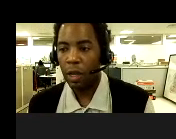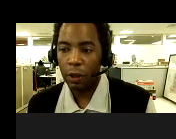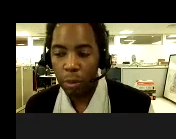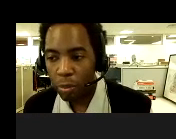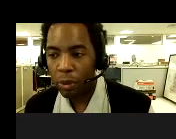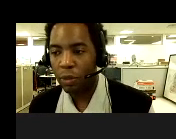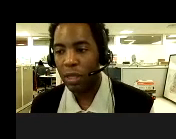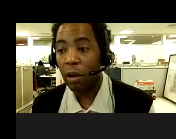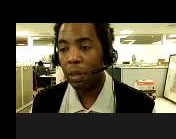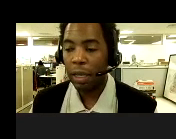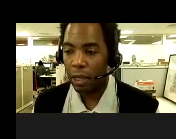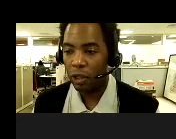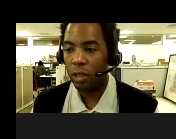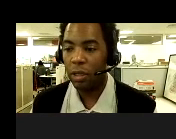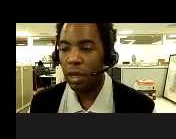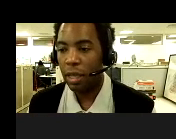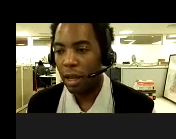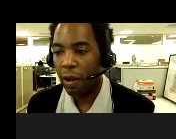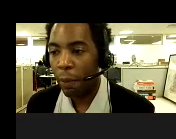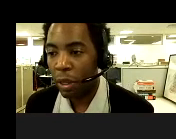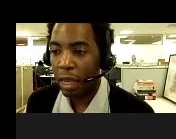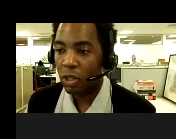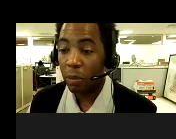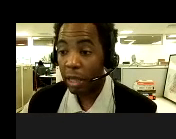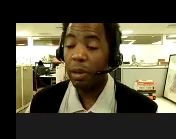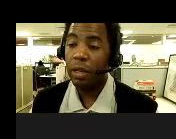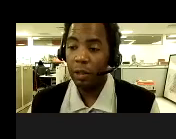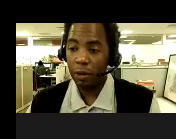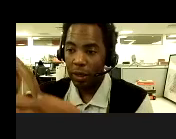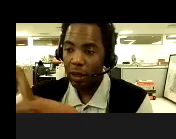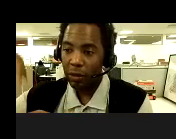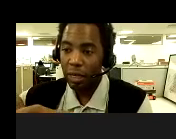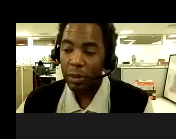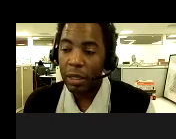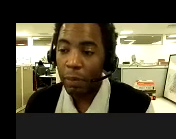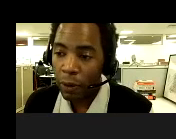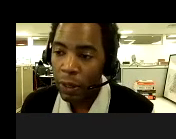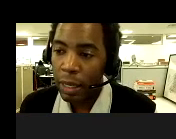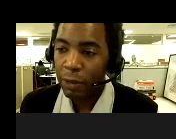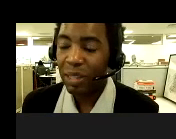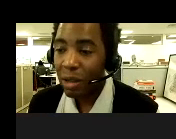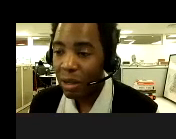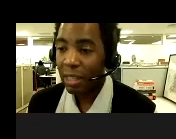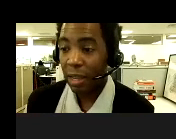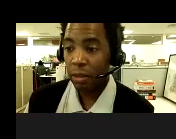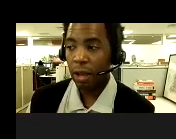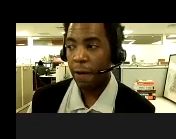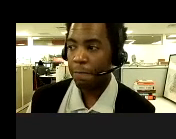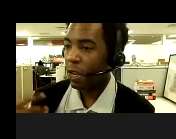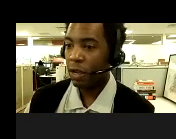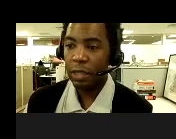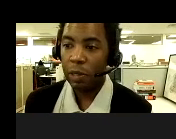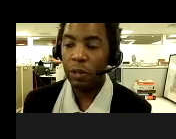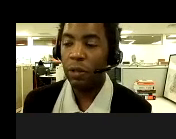They can look like little pimples with an umbilication. Think, uh, umbilication, think belly button, little, little dip in the middle. That's what they look like. They can look,